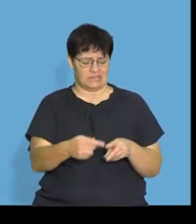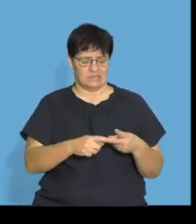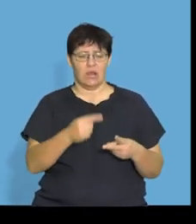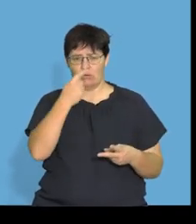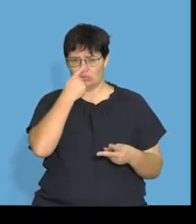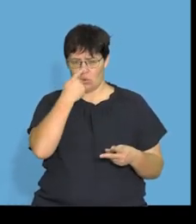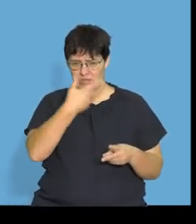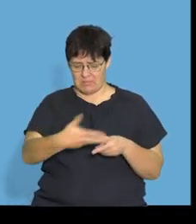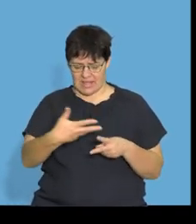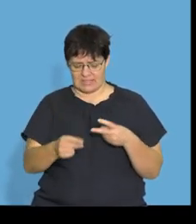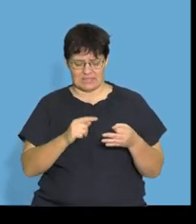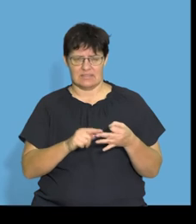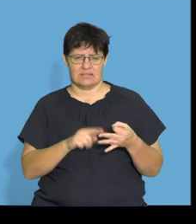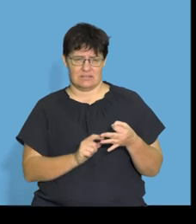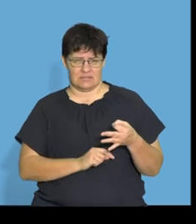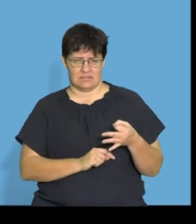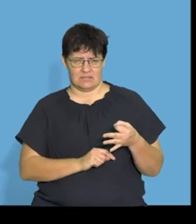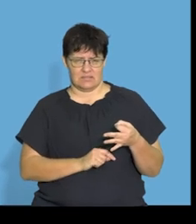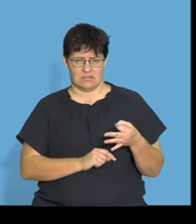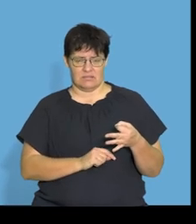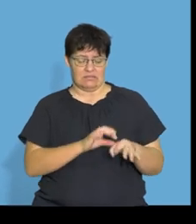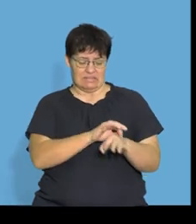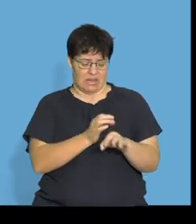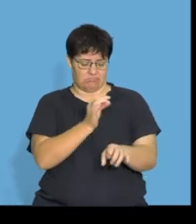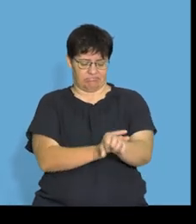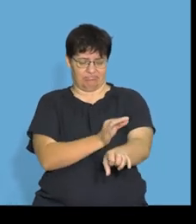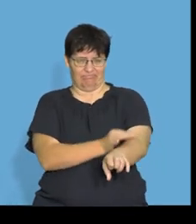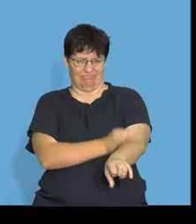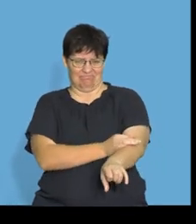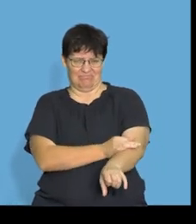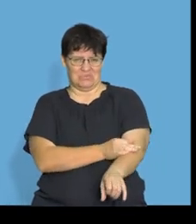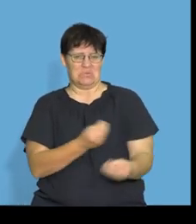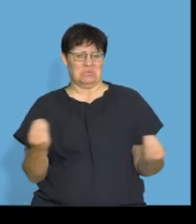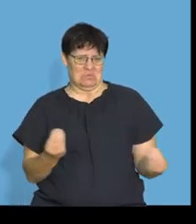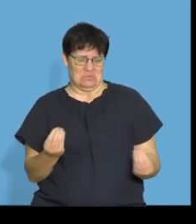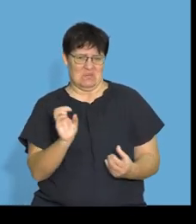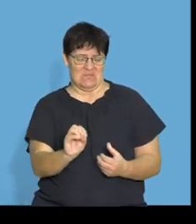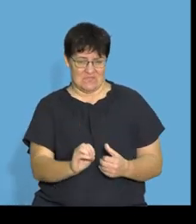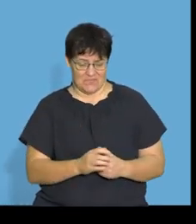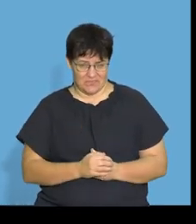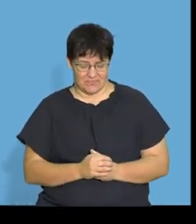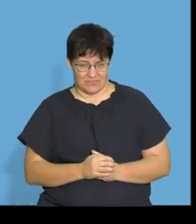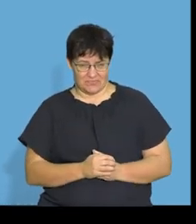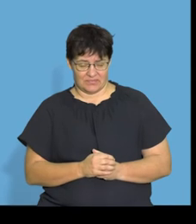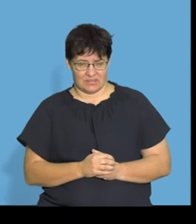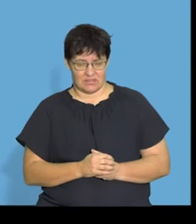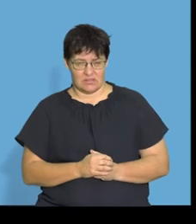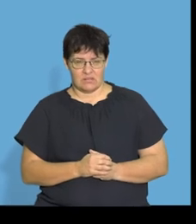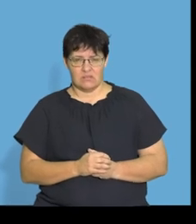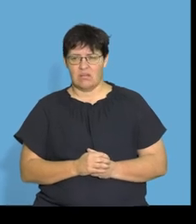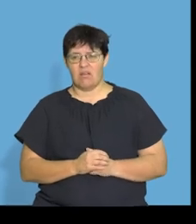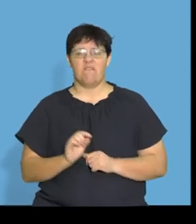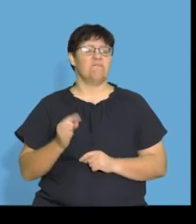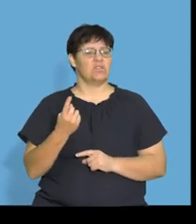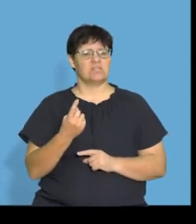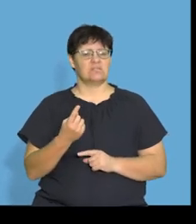is bleeding, and he's got sores on his skin. Right, so now if we have a look here, the first question, we're going to ask a purely